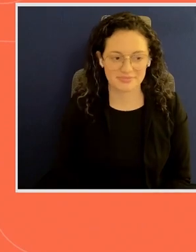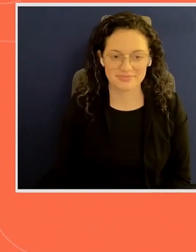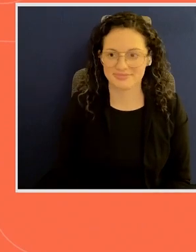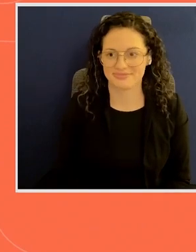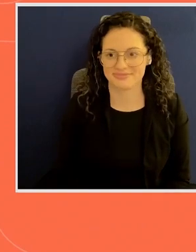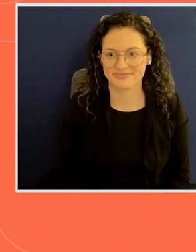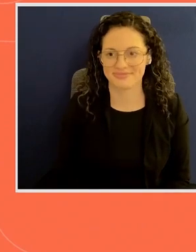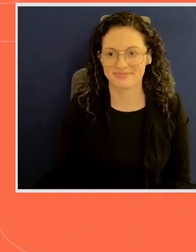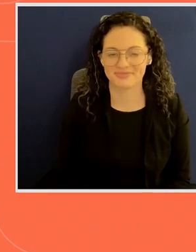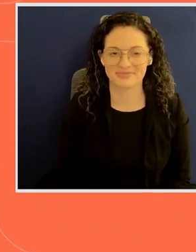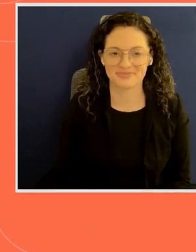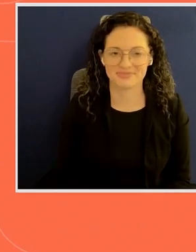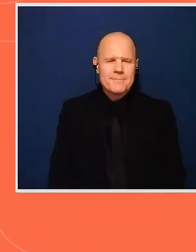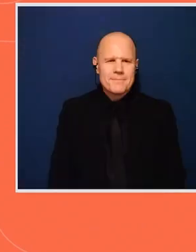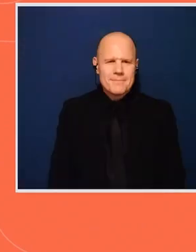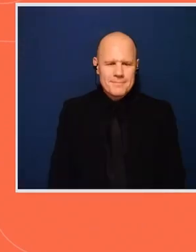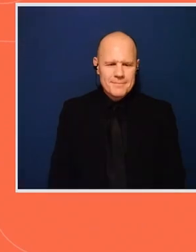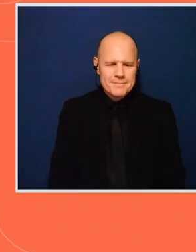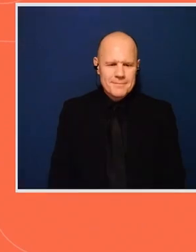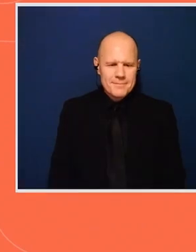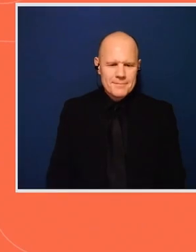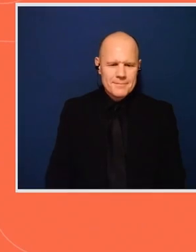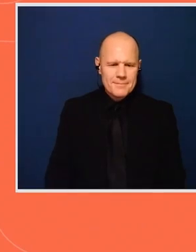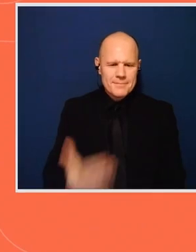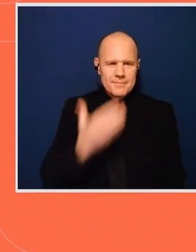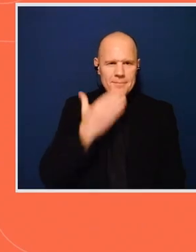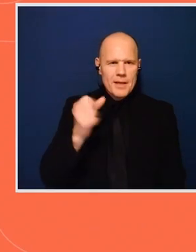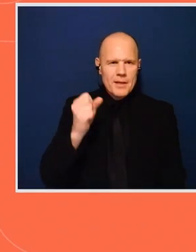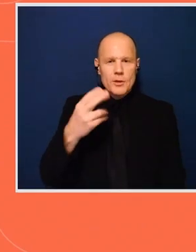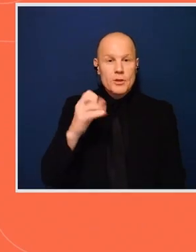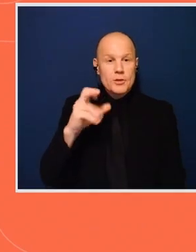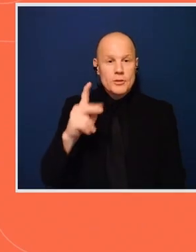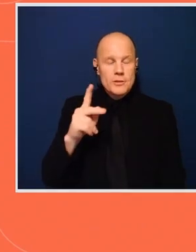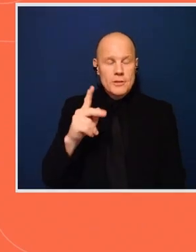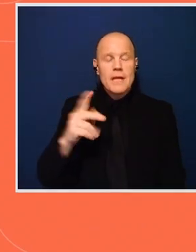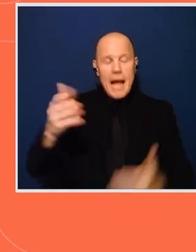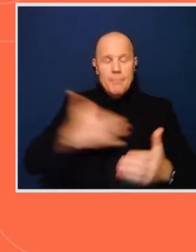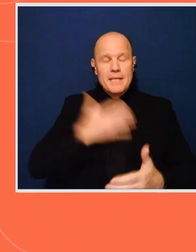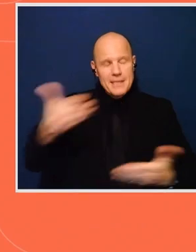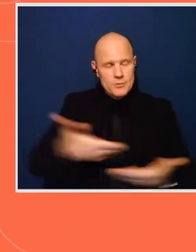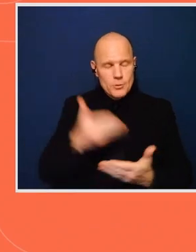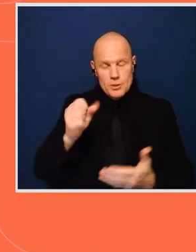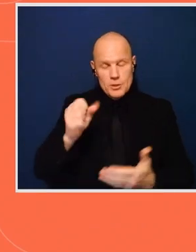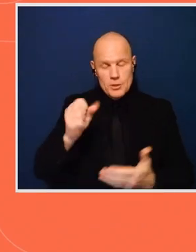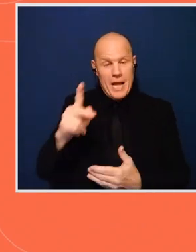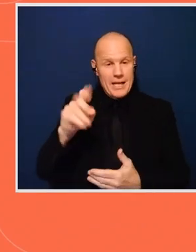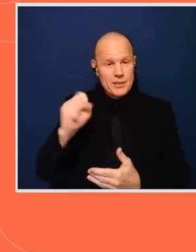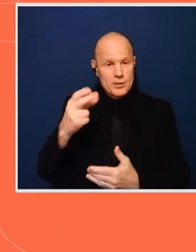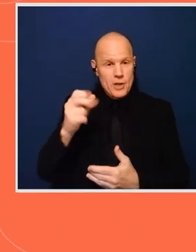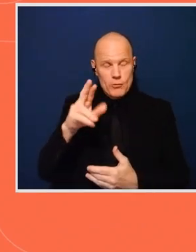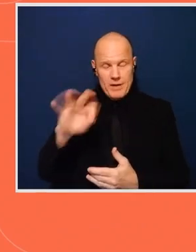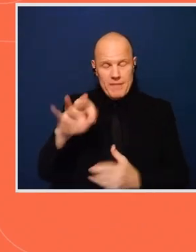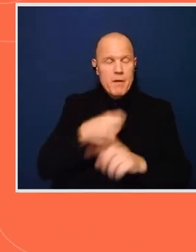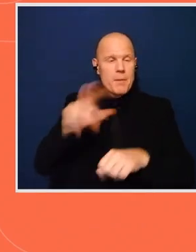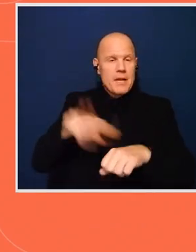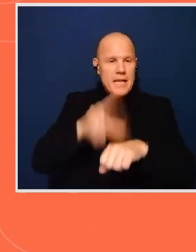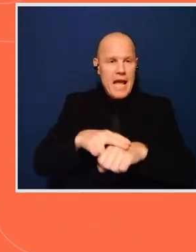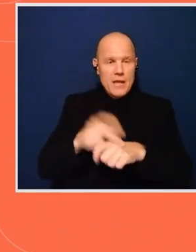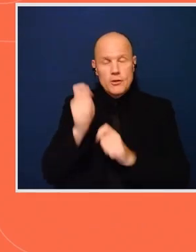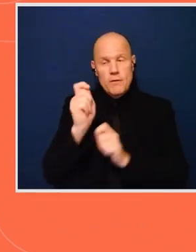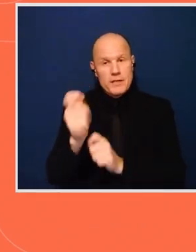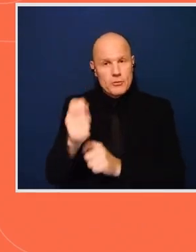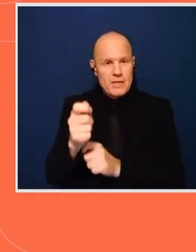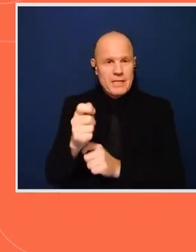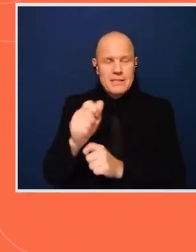Thank you very much. So I'm very happy to introduce the next speaker, Shek Sherif from the National Fisheries and Aquaculture Authority in